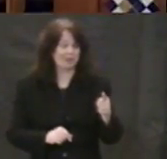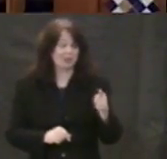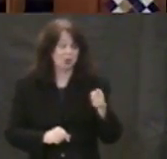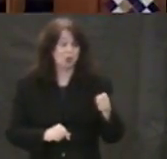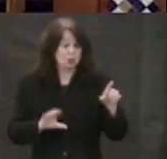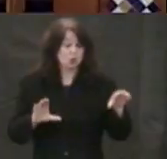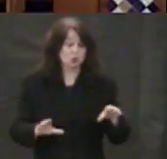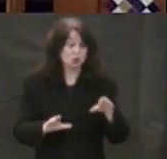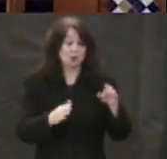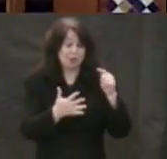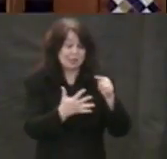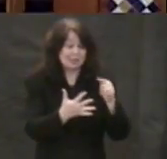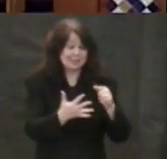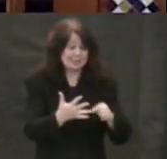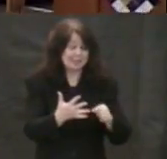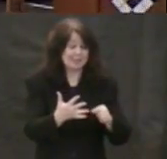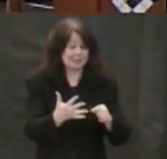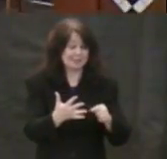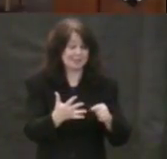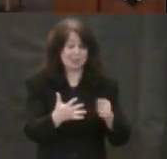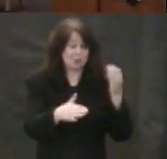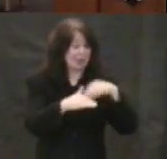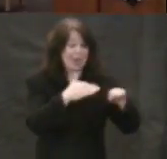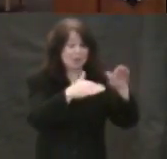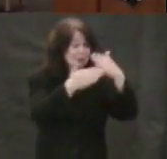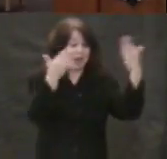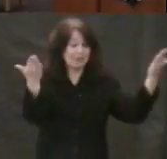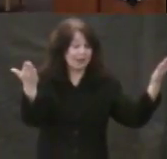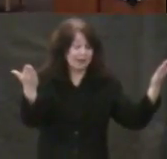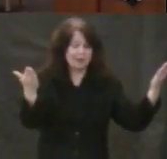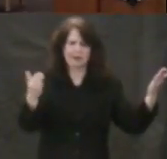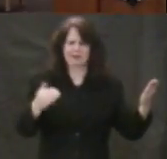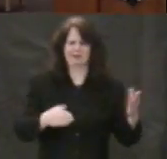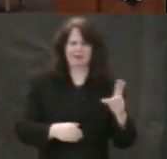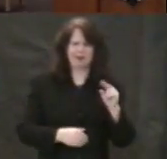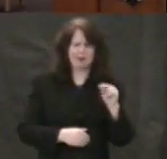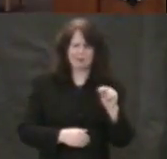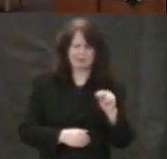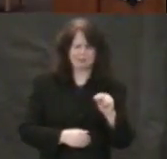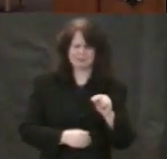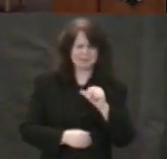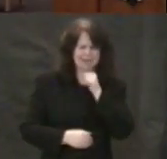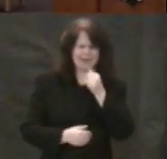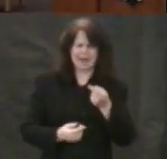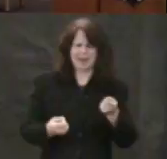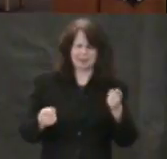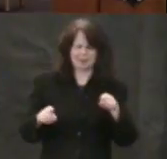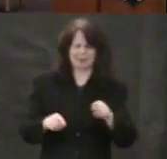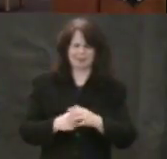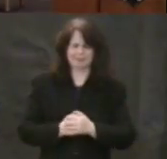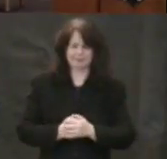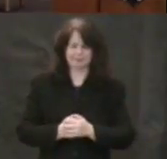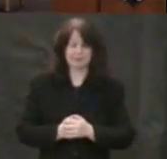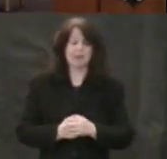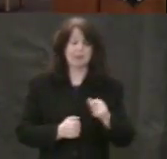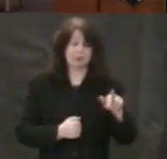-in-the-sky, buy-and-buy story that cannot be verified. We have eyewitnesses.